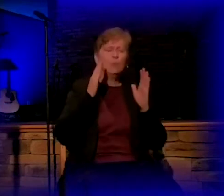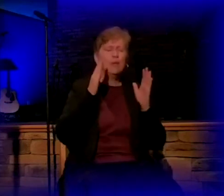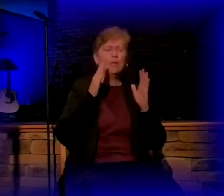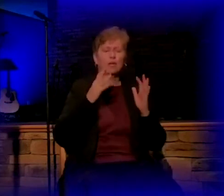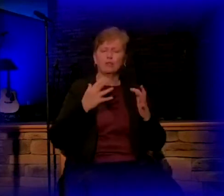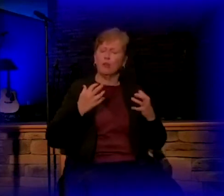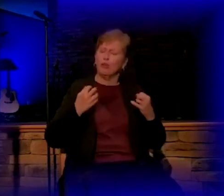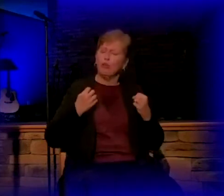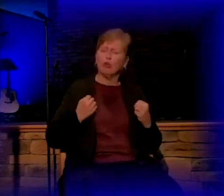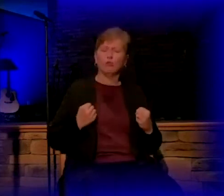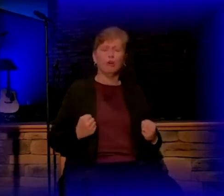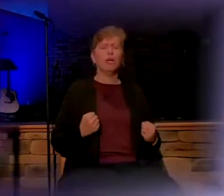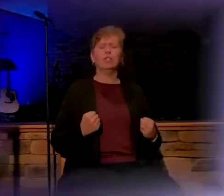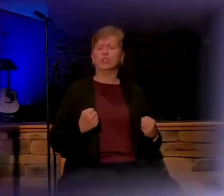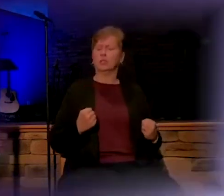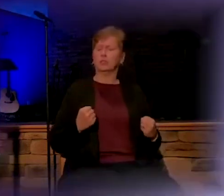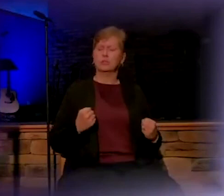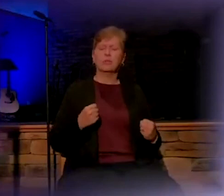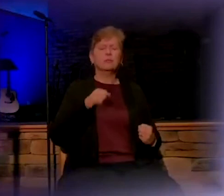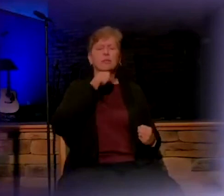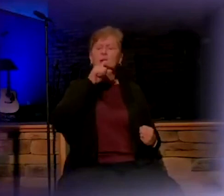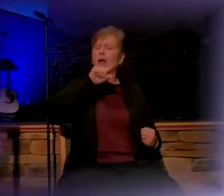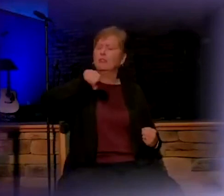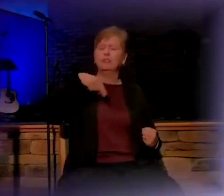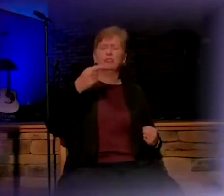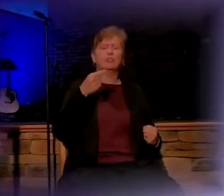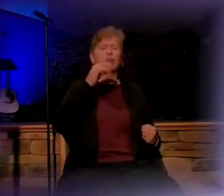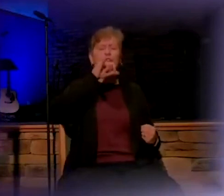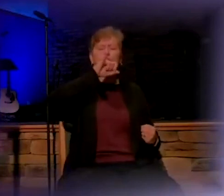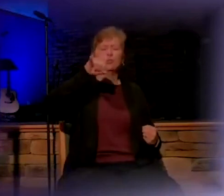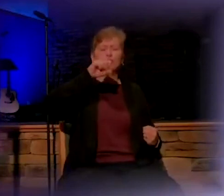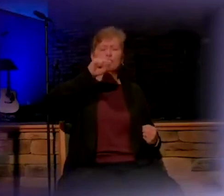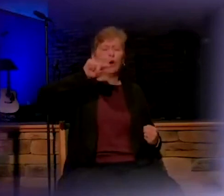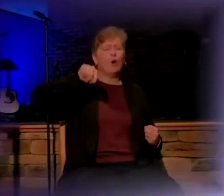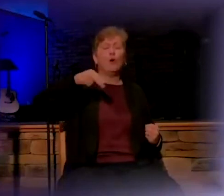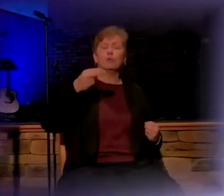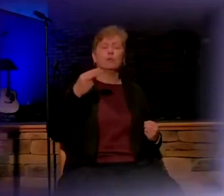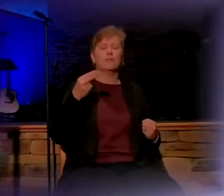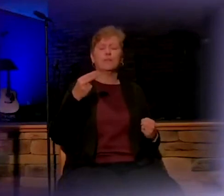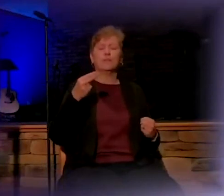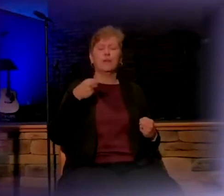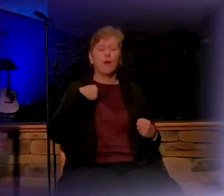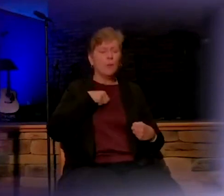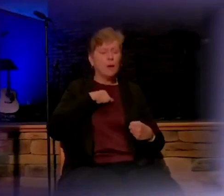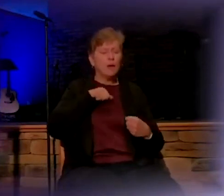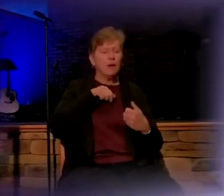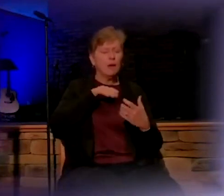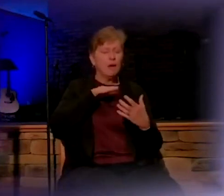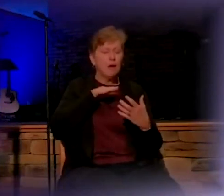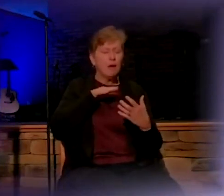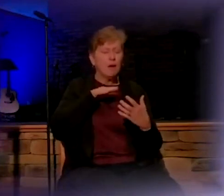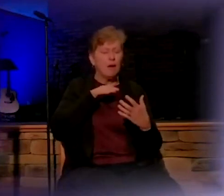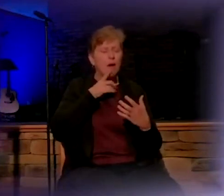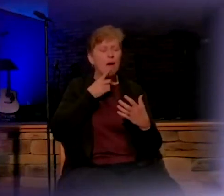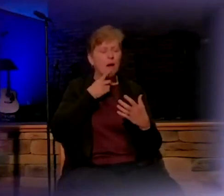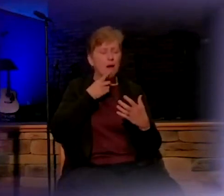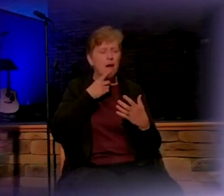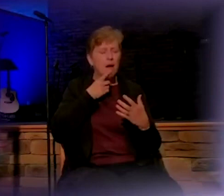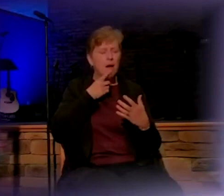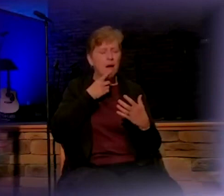Lord, it's not just Joseph that we, Lord, regard today, but more so you.